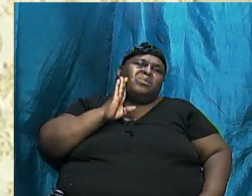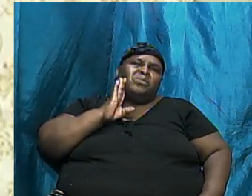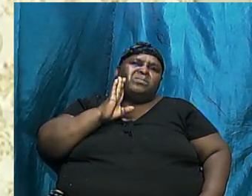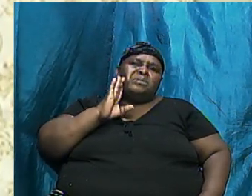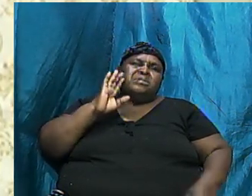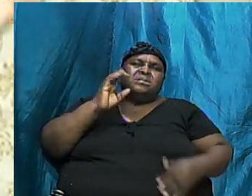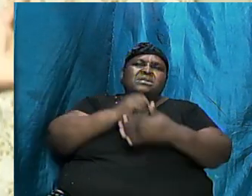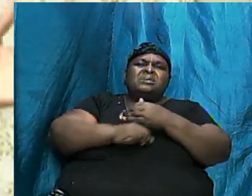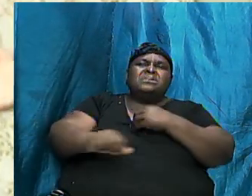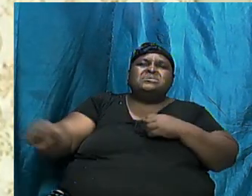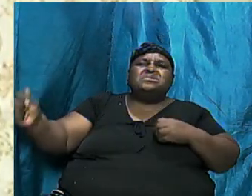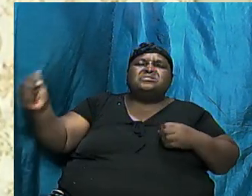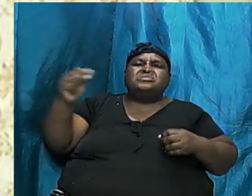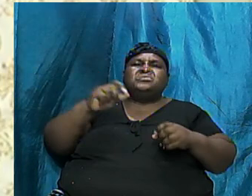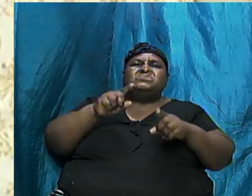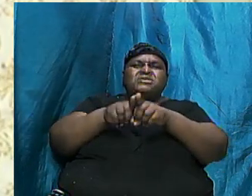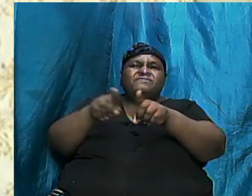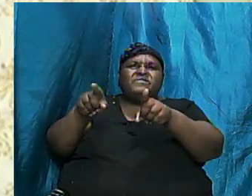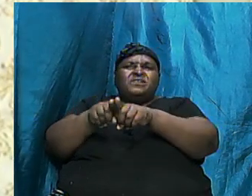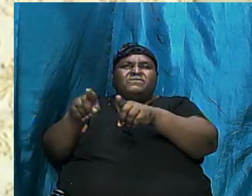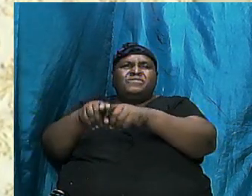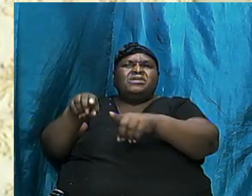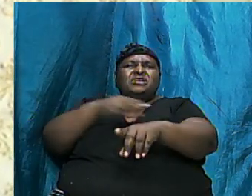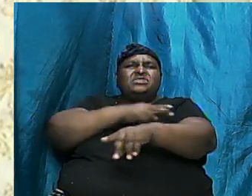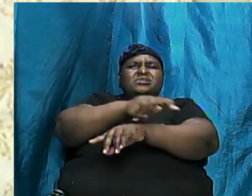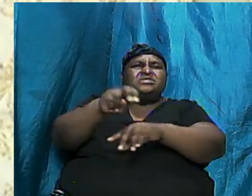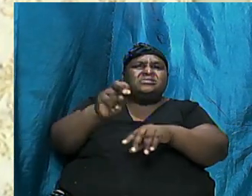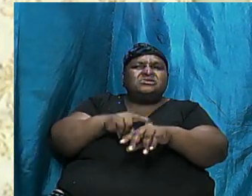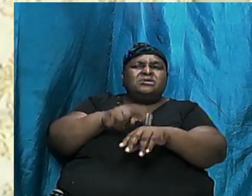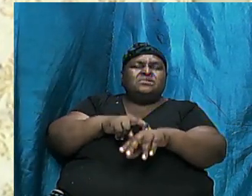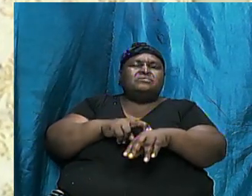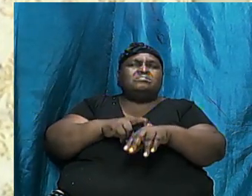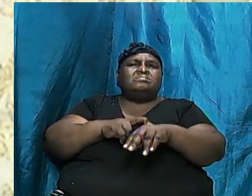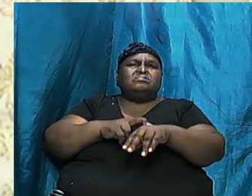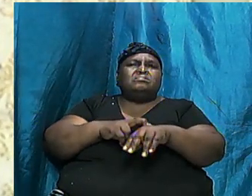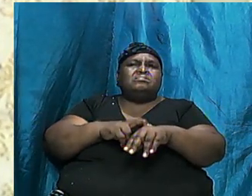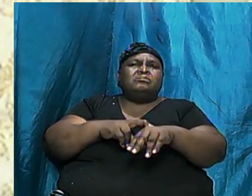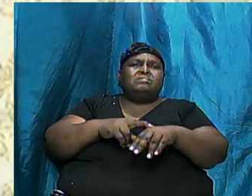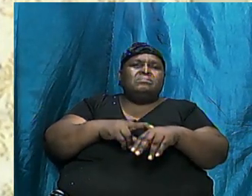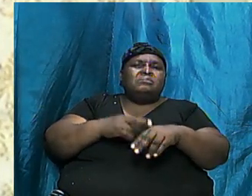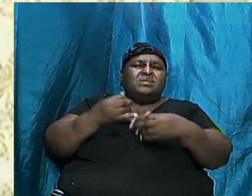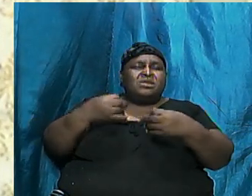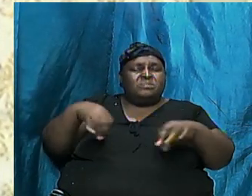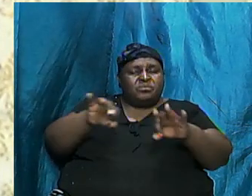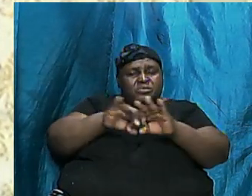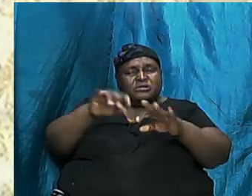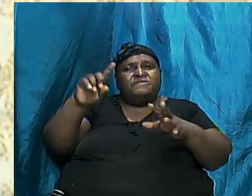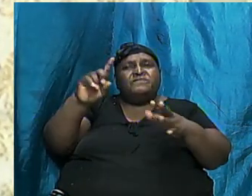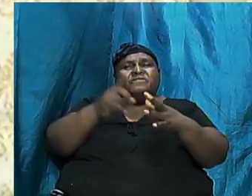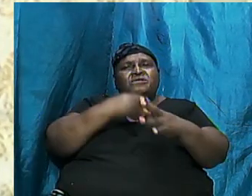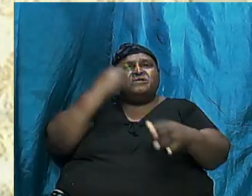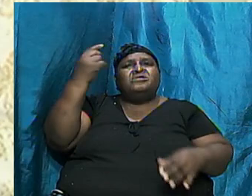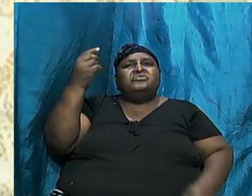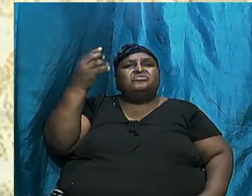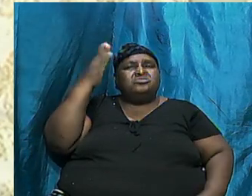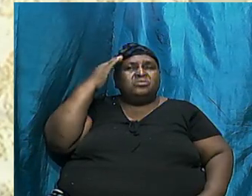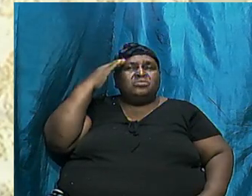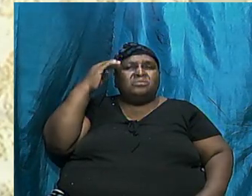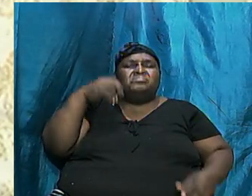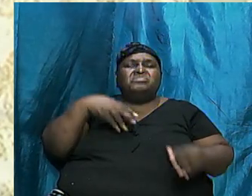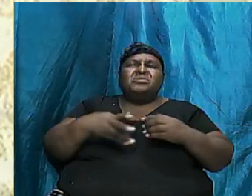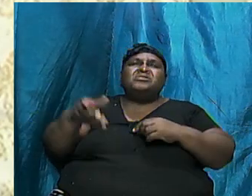some Arabs and so forth? We will get to that. We But it is important to first know that there was a